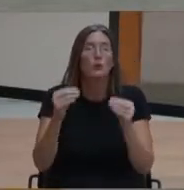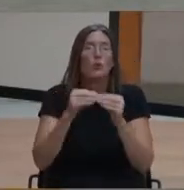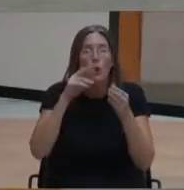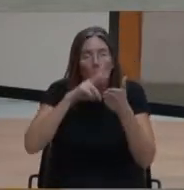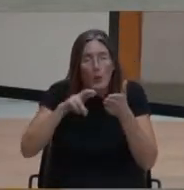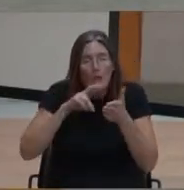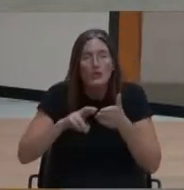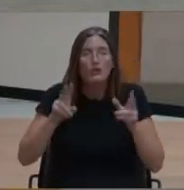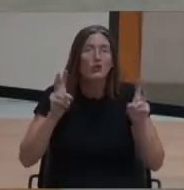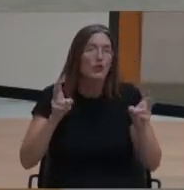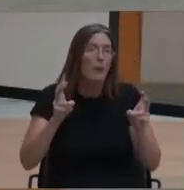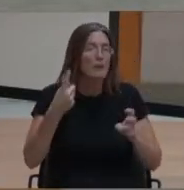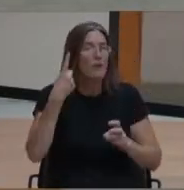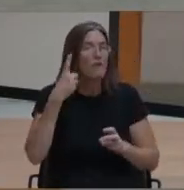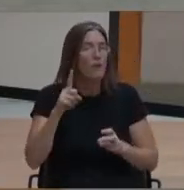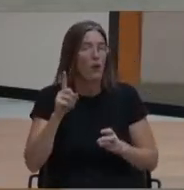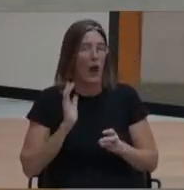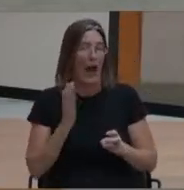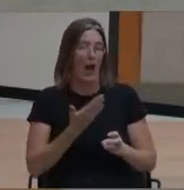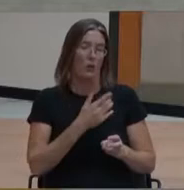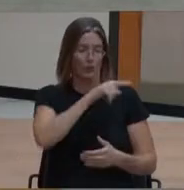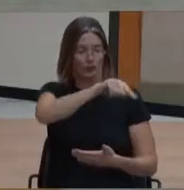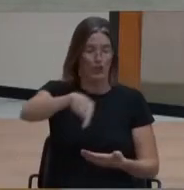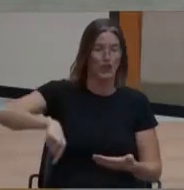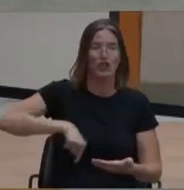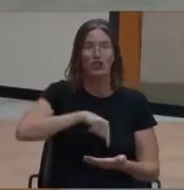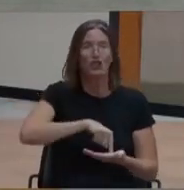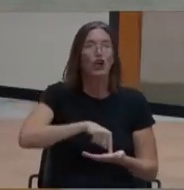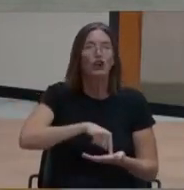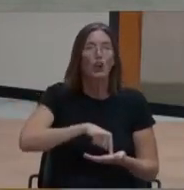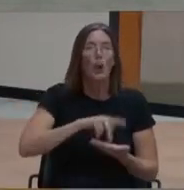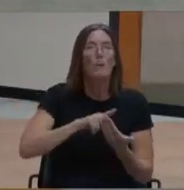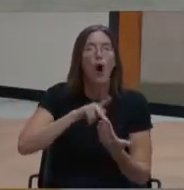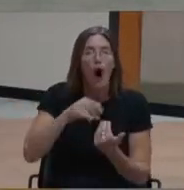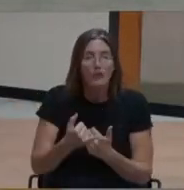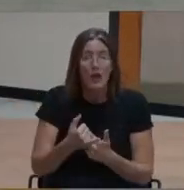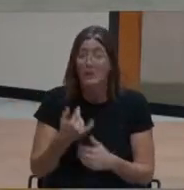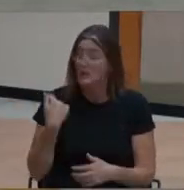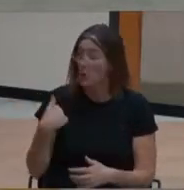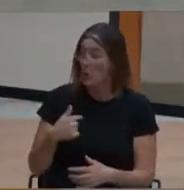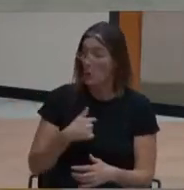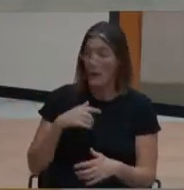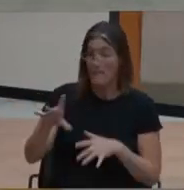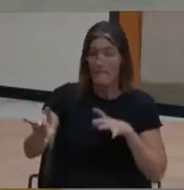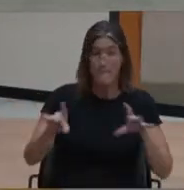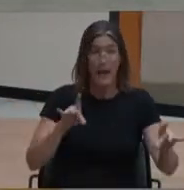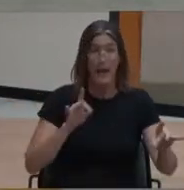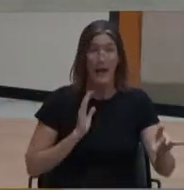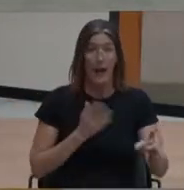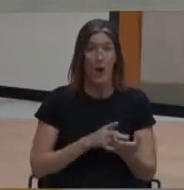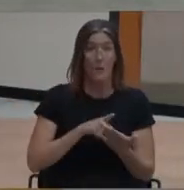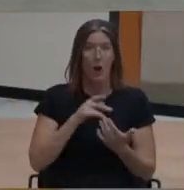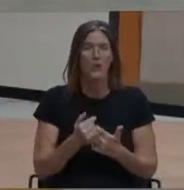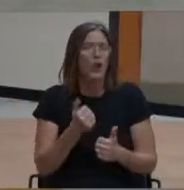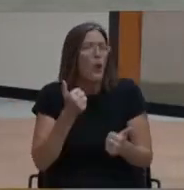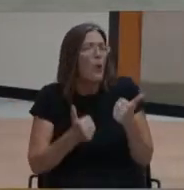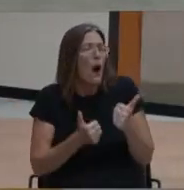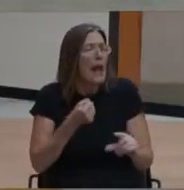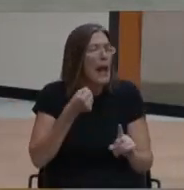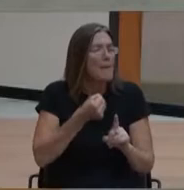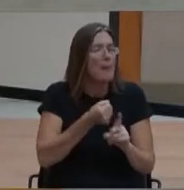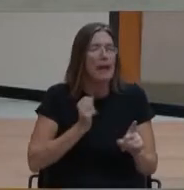design our own projects that impact our community. Our teachers will mentor us in different places,